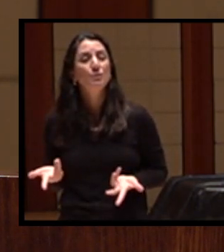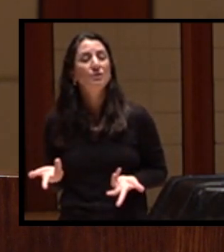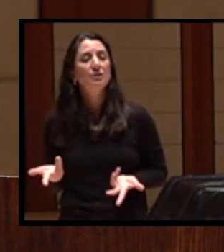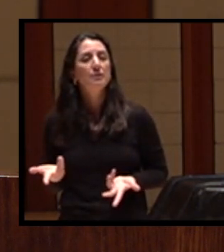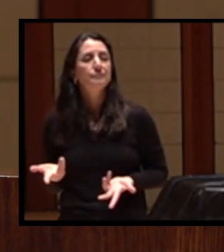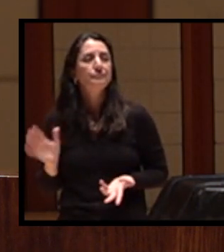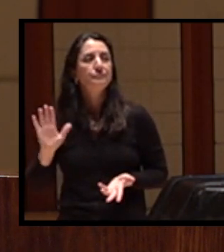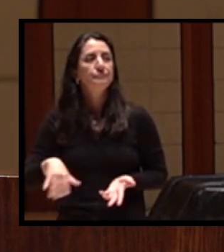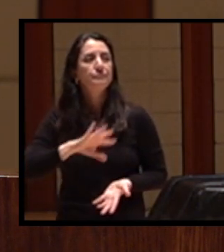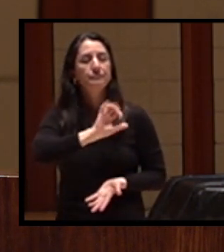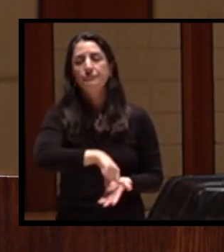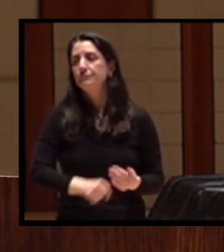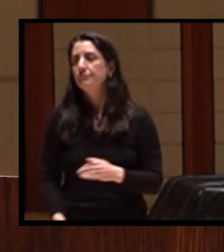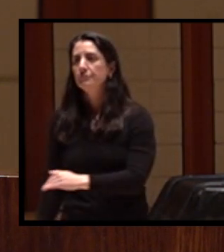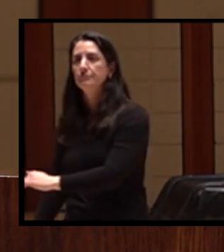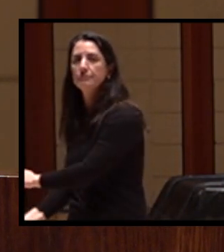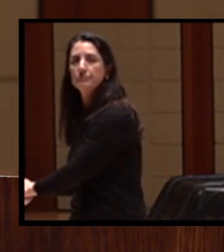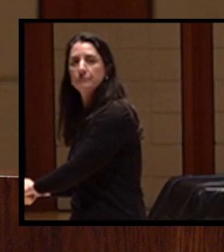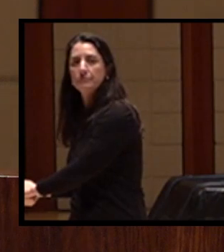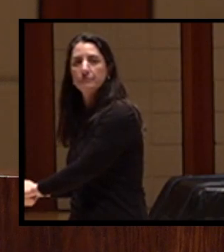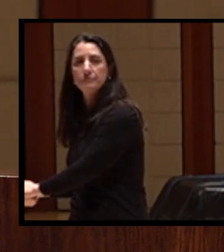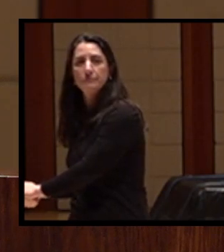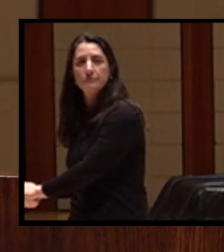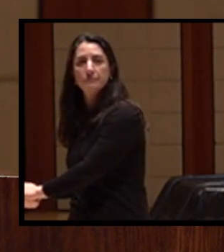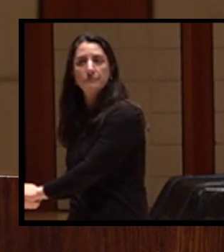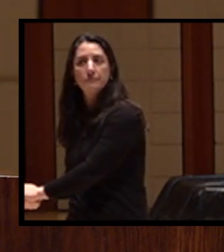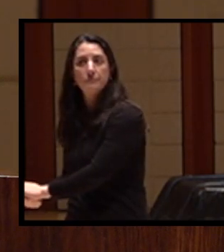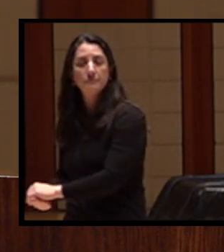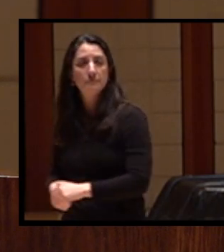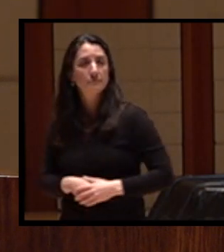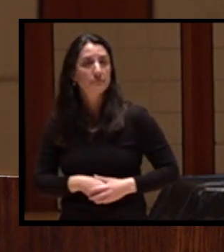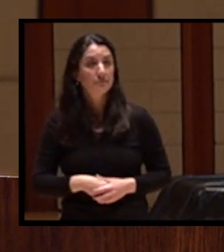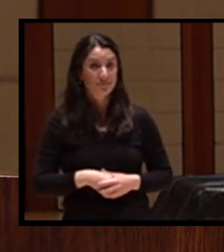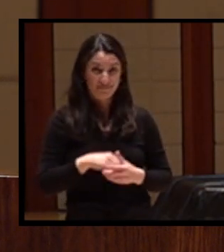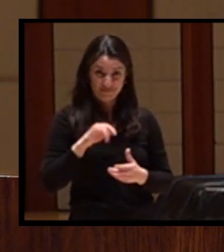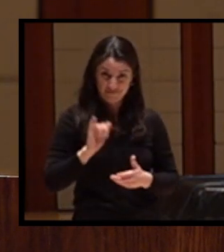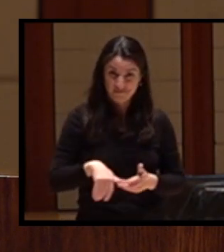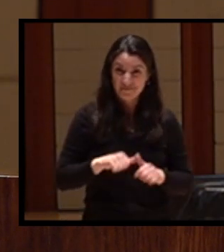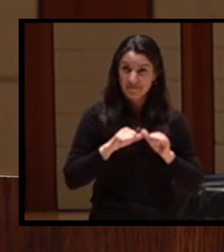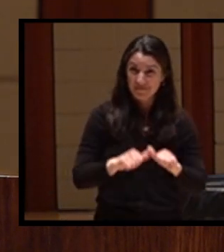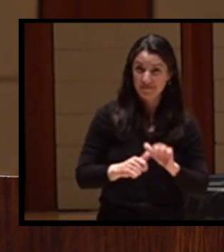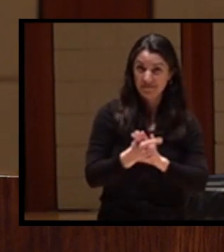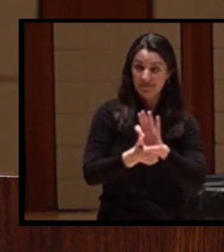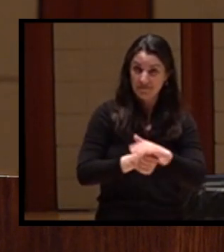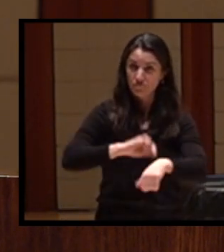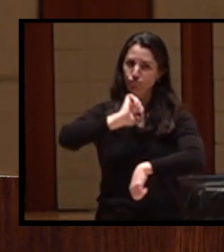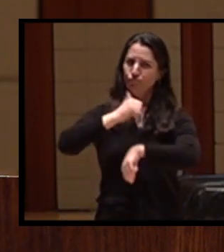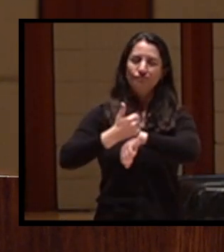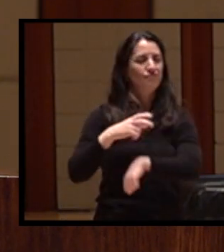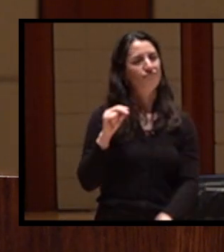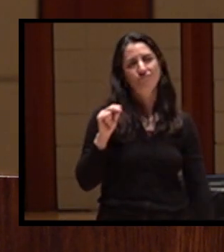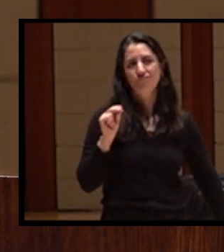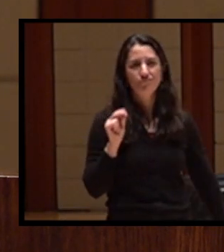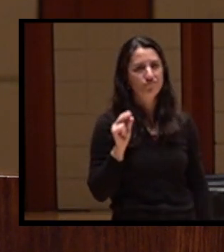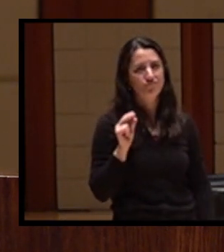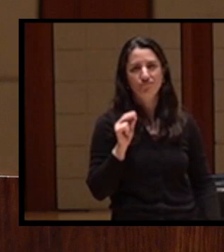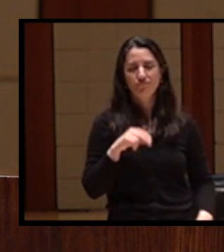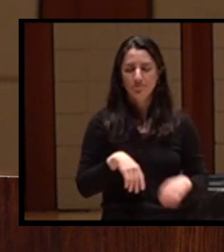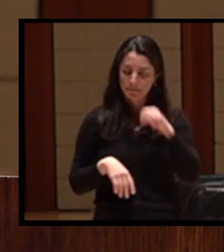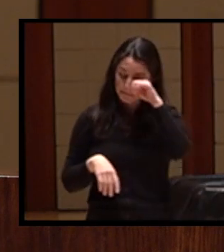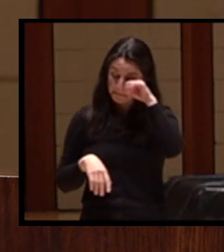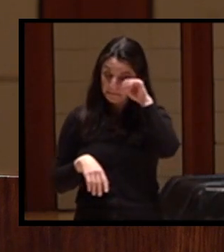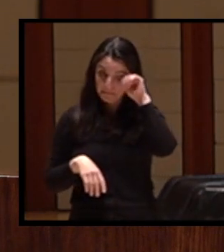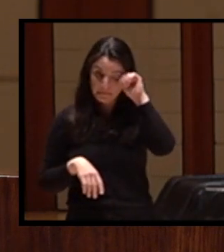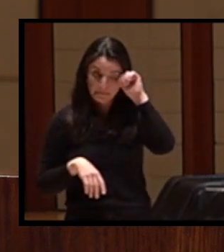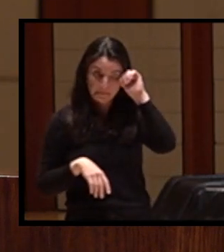archives, not to be released until decades later. In 1855, the Yurok reservation was